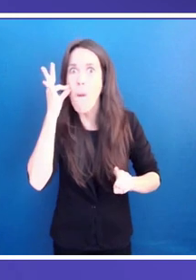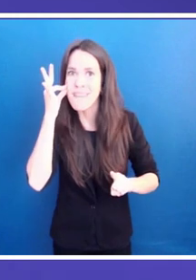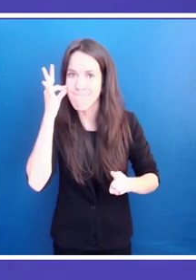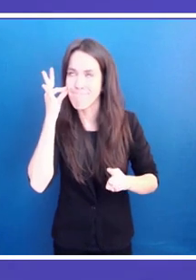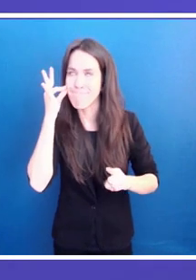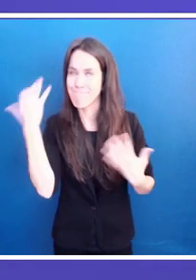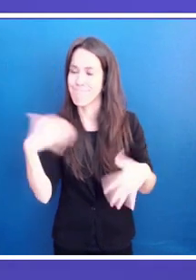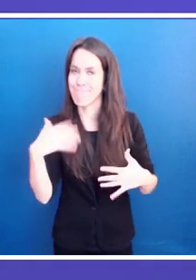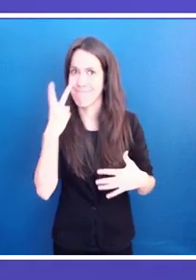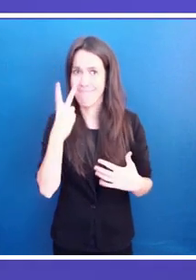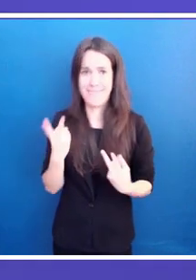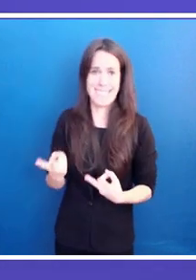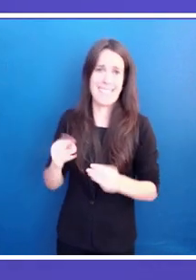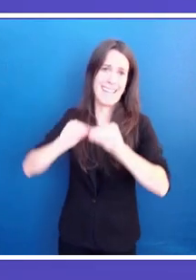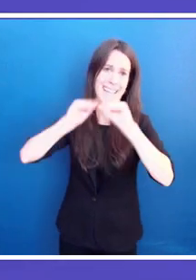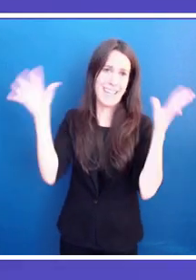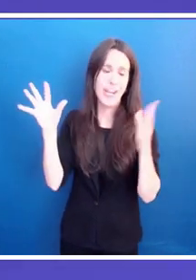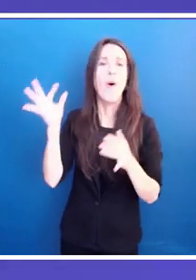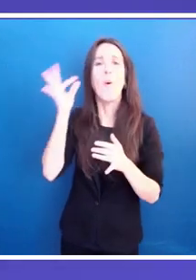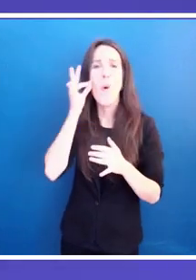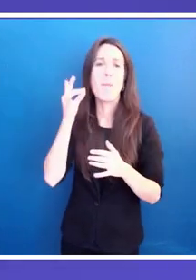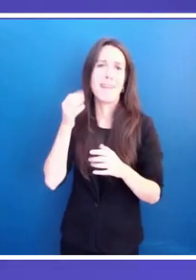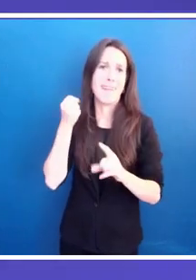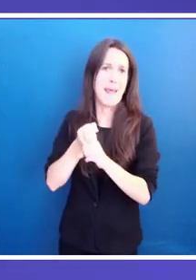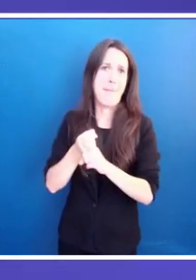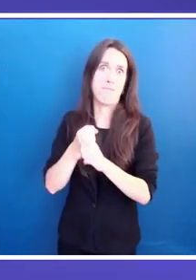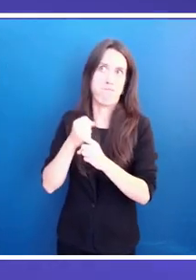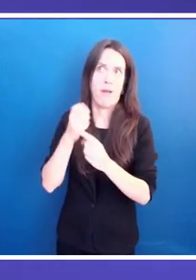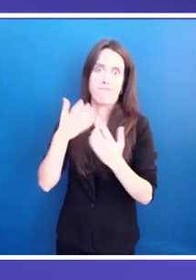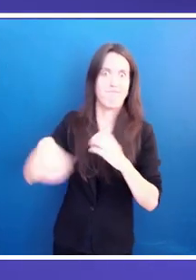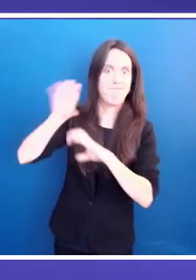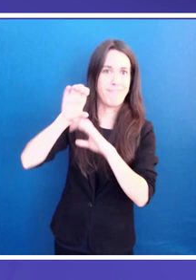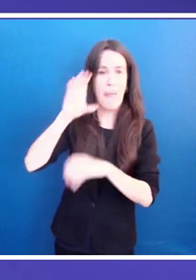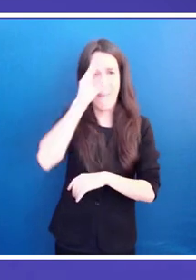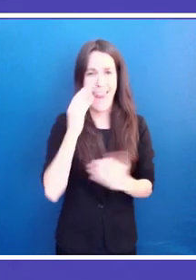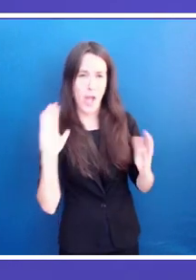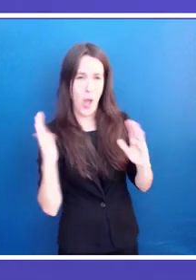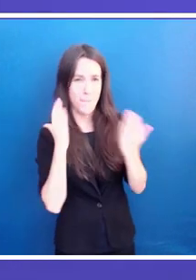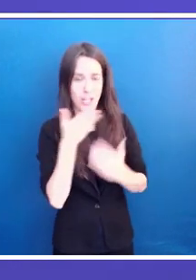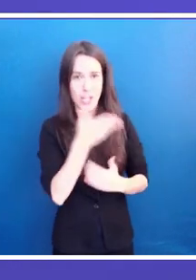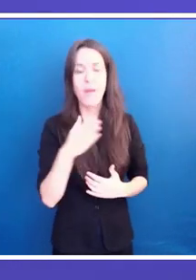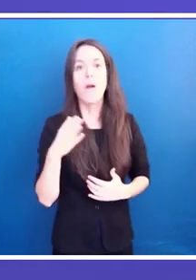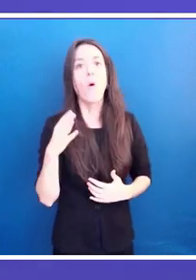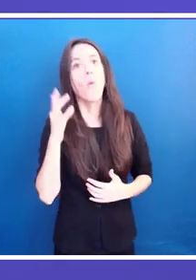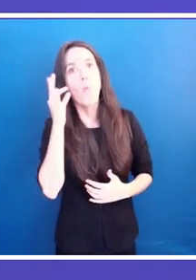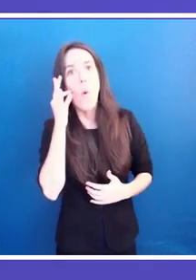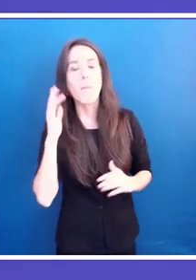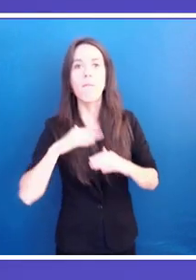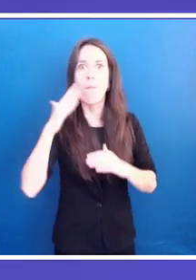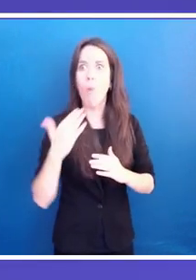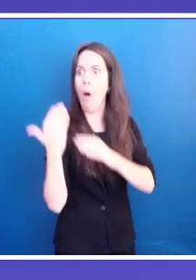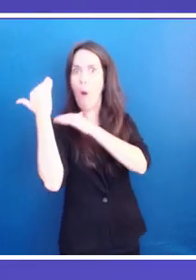say that the impact on women has been far more than the impact on men, because women are in charge of providing care